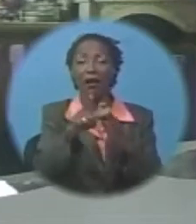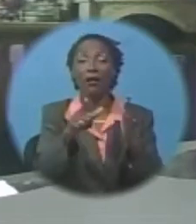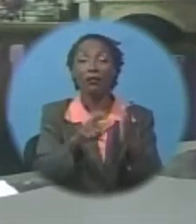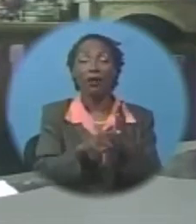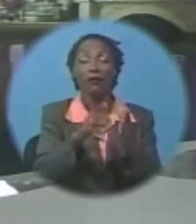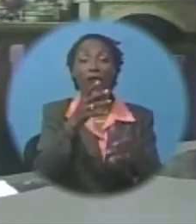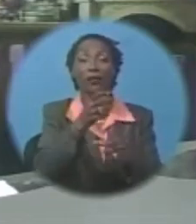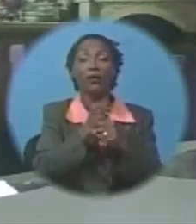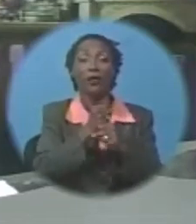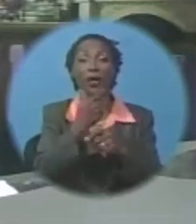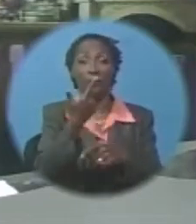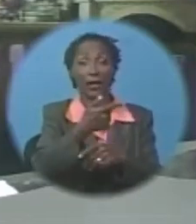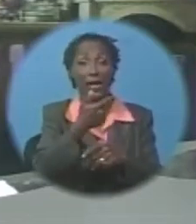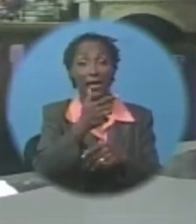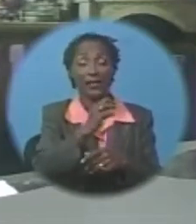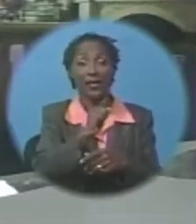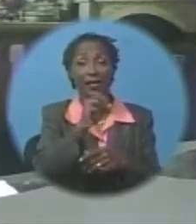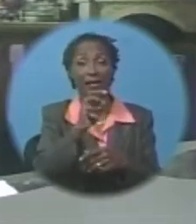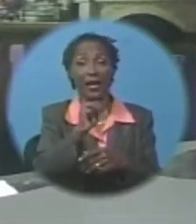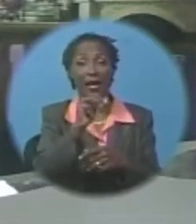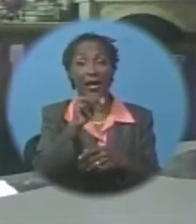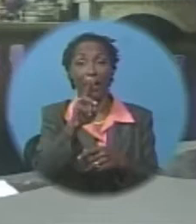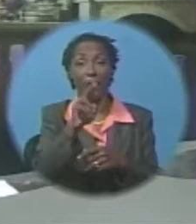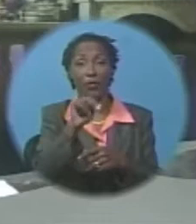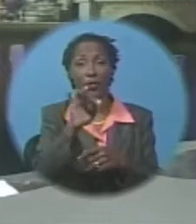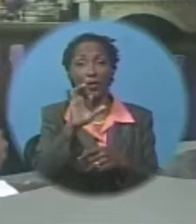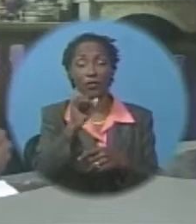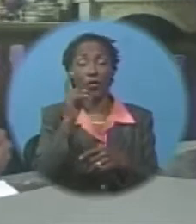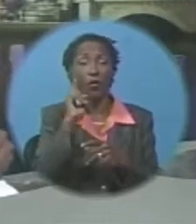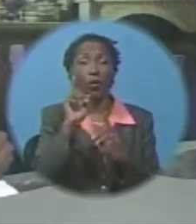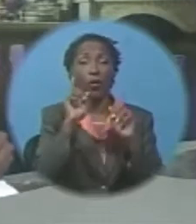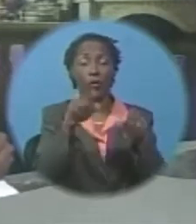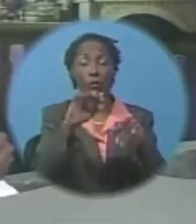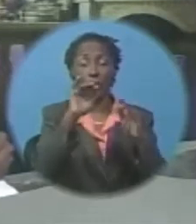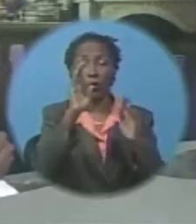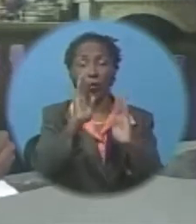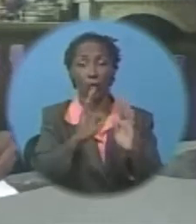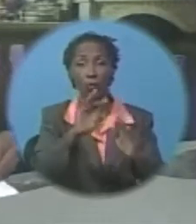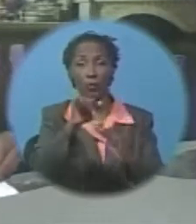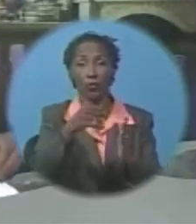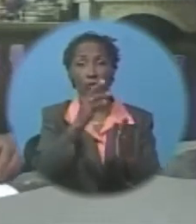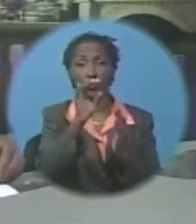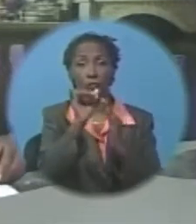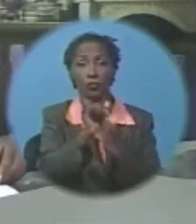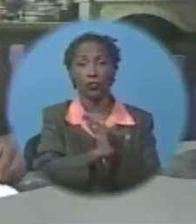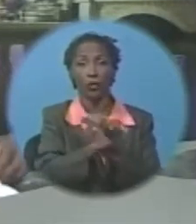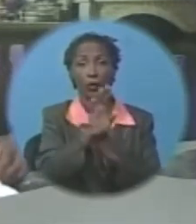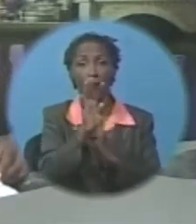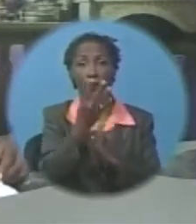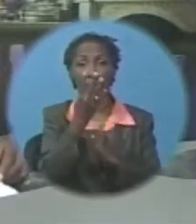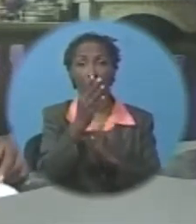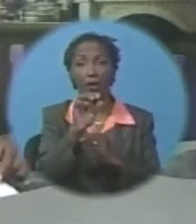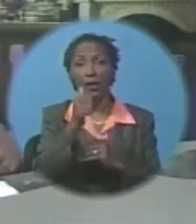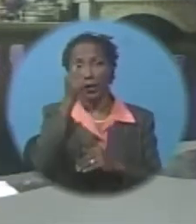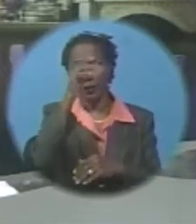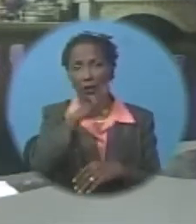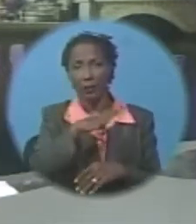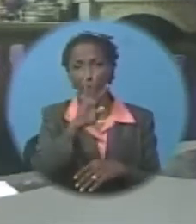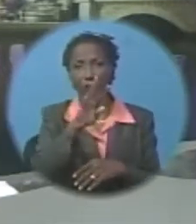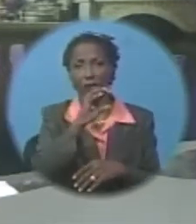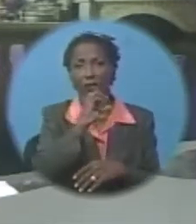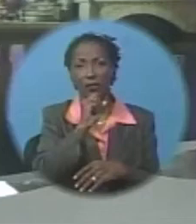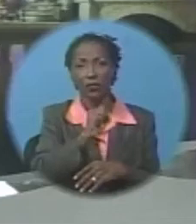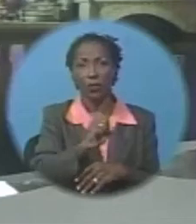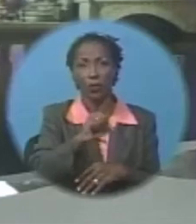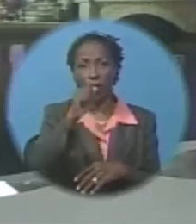ammunition. Armstrong is to reappear in court on July 4th. And another man, 46-year-old David Wayne Harper of